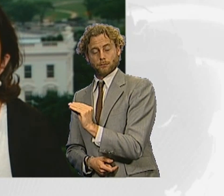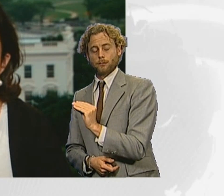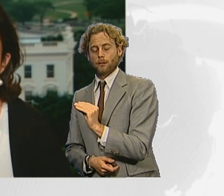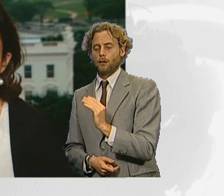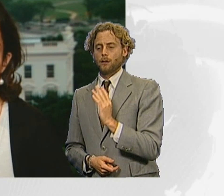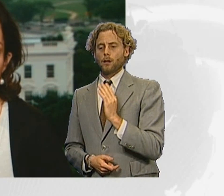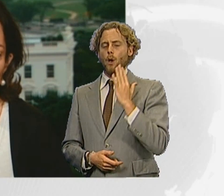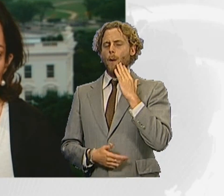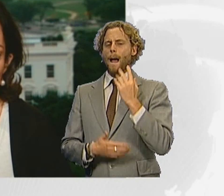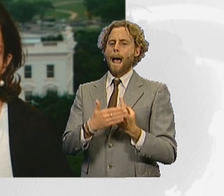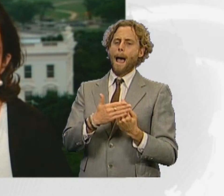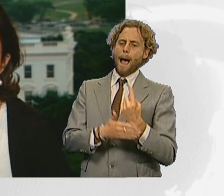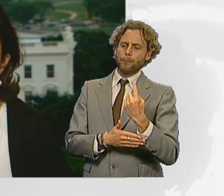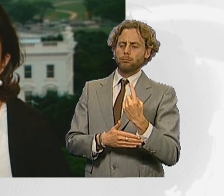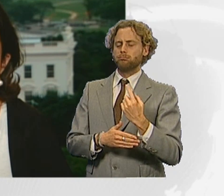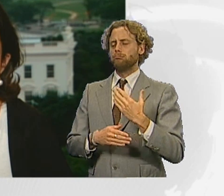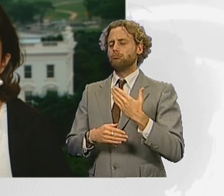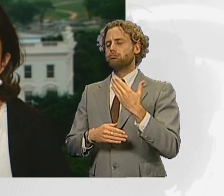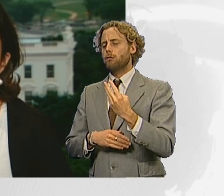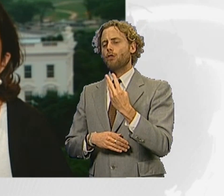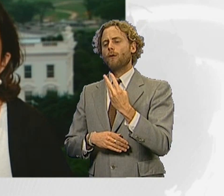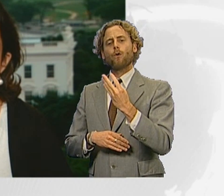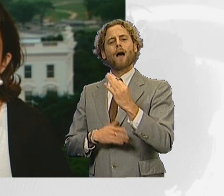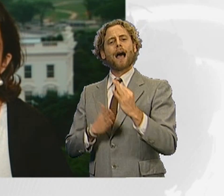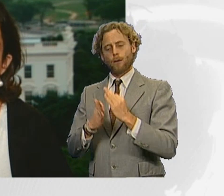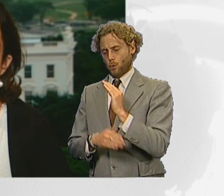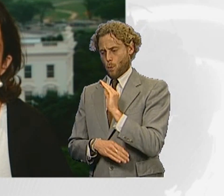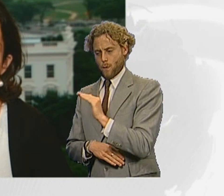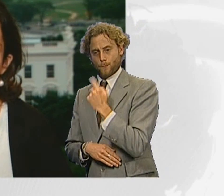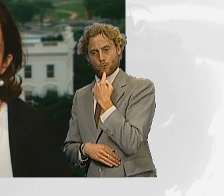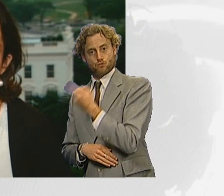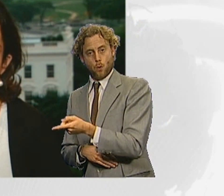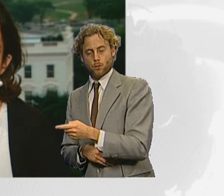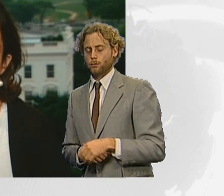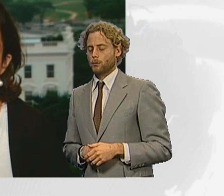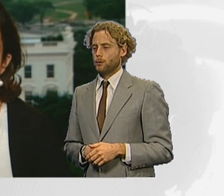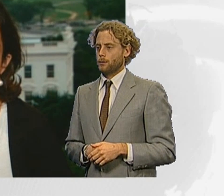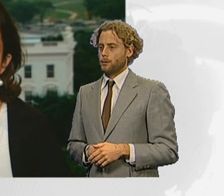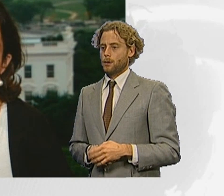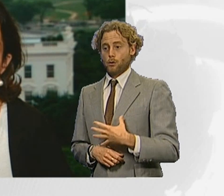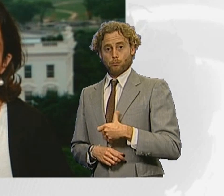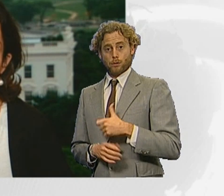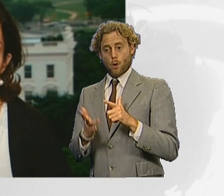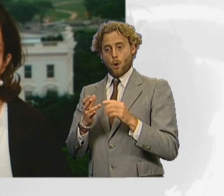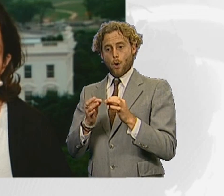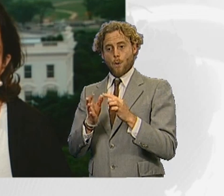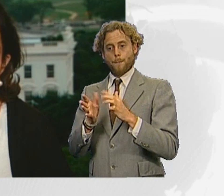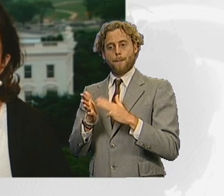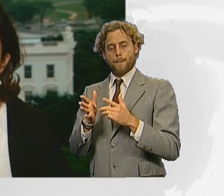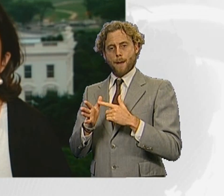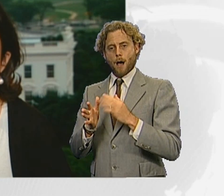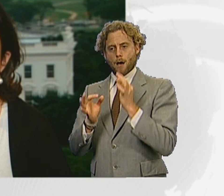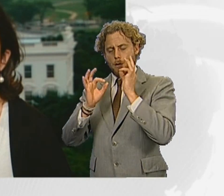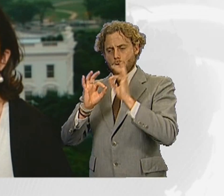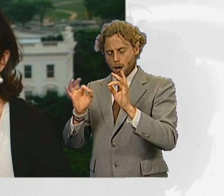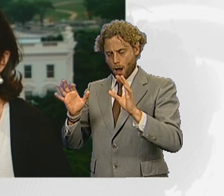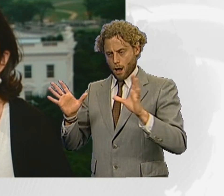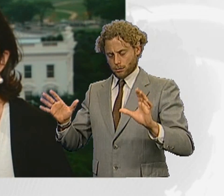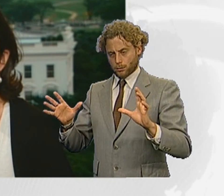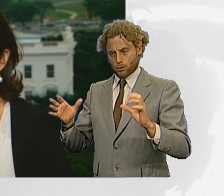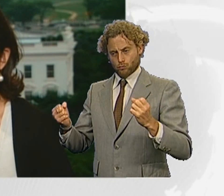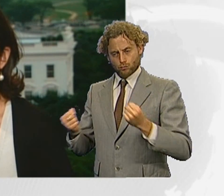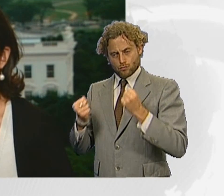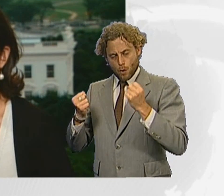happened. We heard there in this report from our colleague Zoe that President Obama has called for unity at this time of